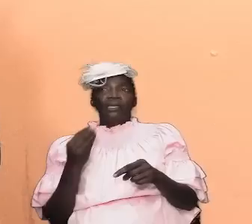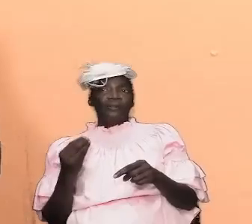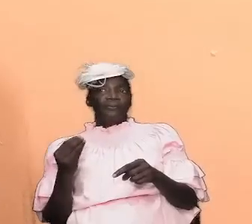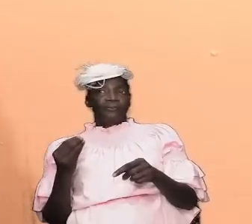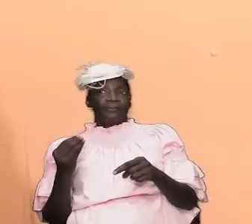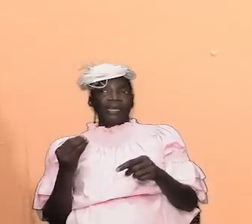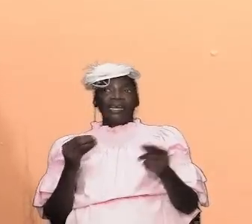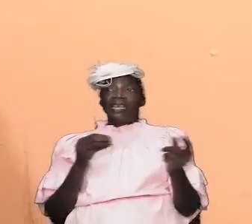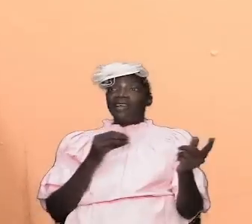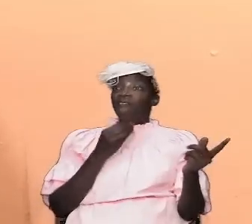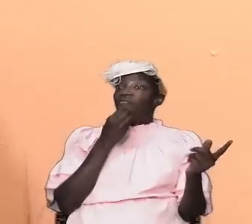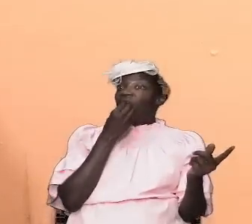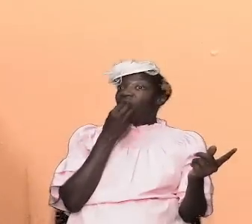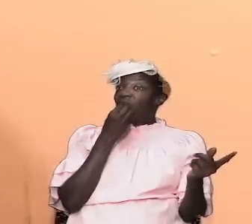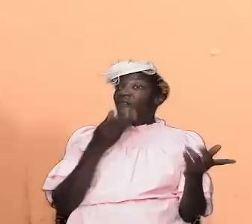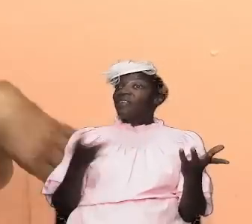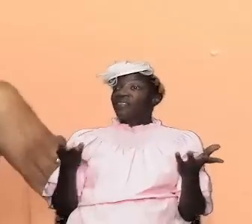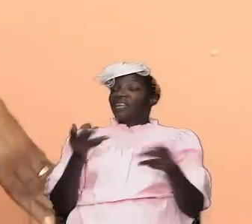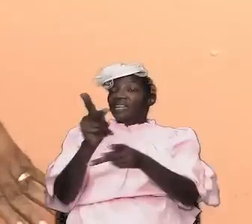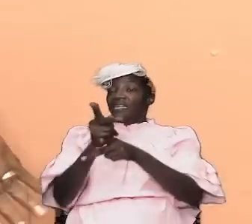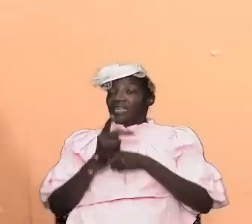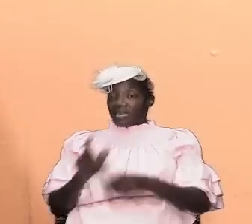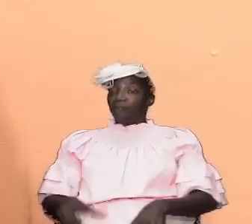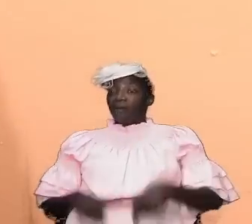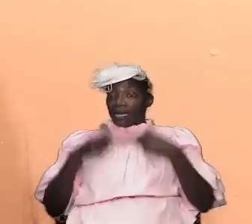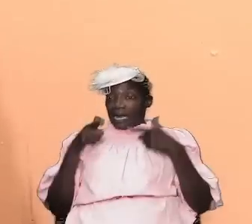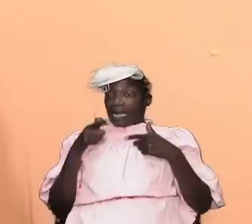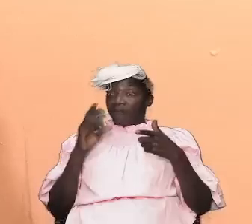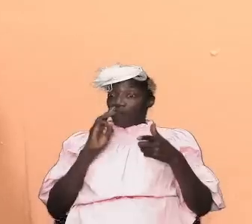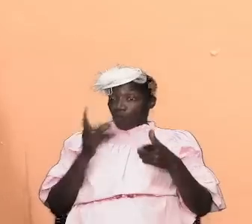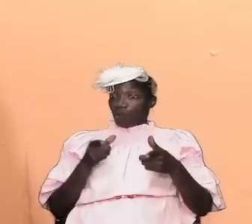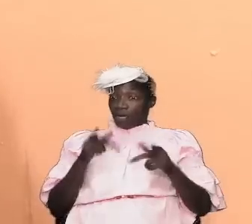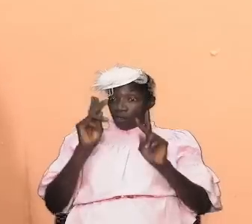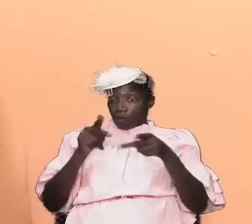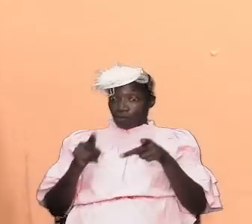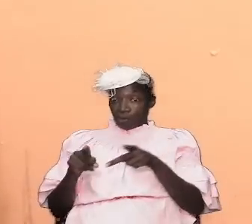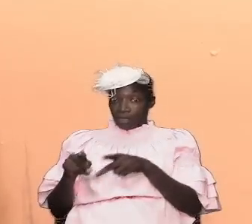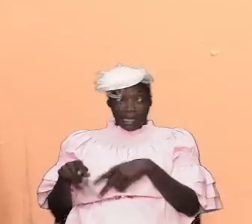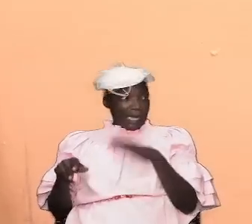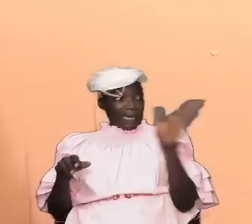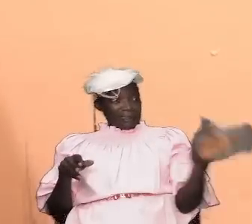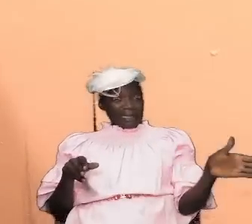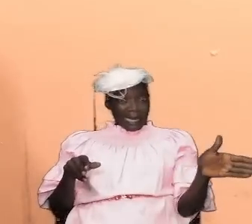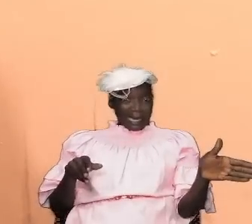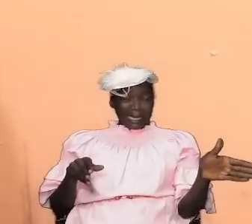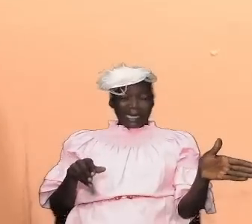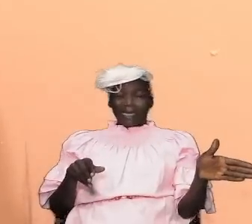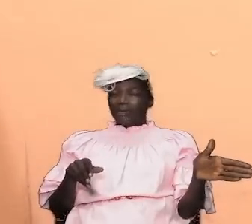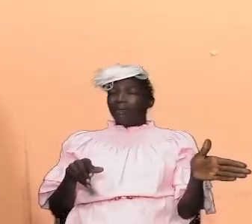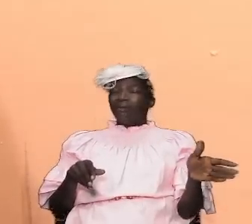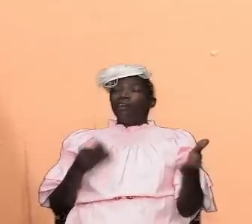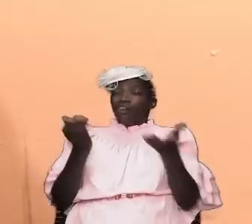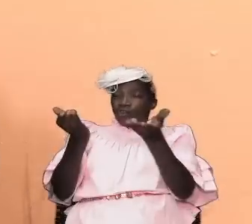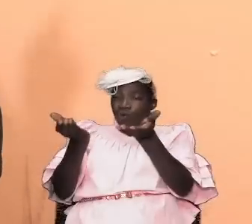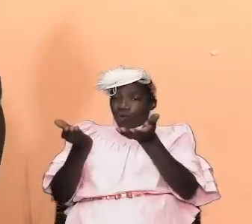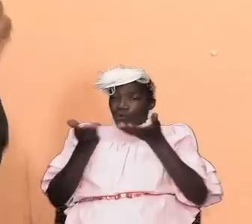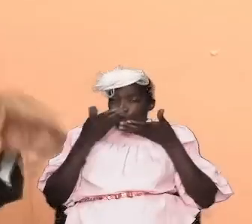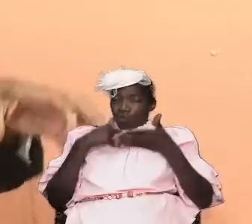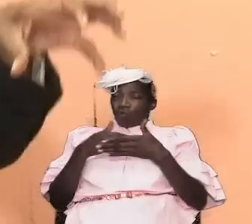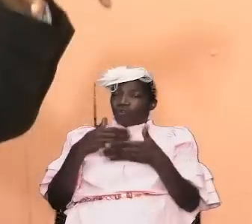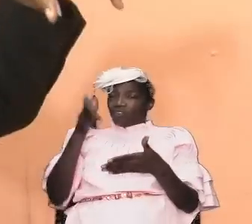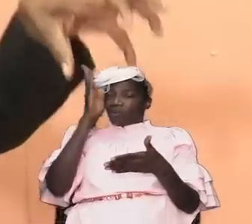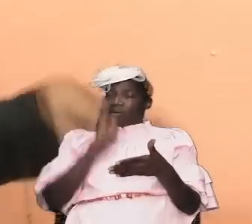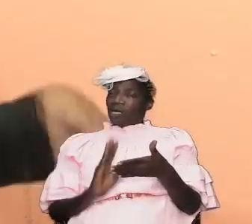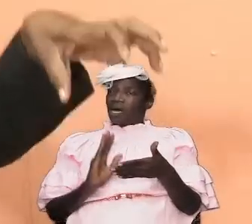would keep us alive we are willing to put that aside so that we can engage with god and draw nigh to the presence of